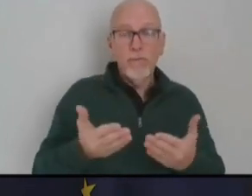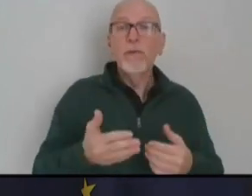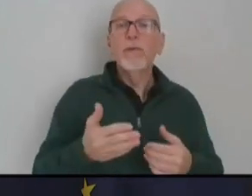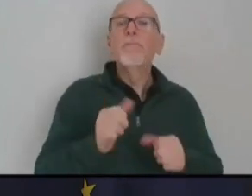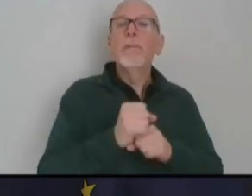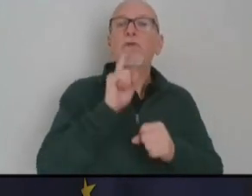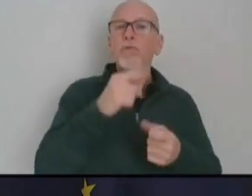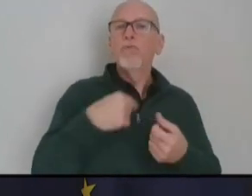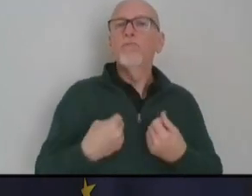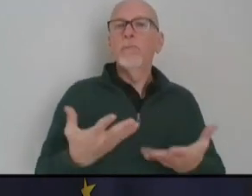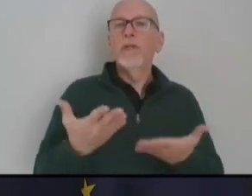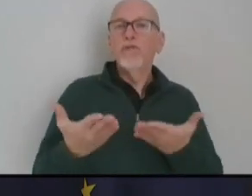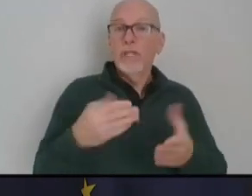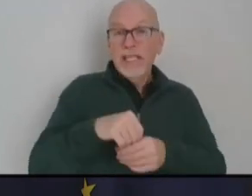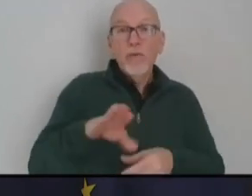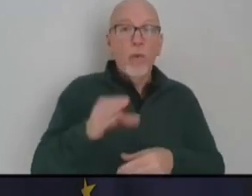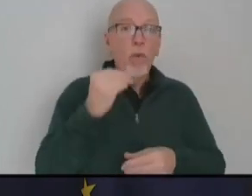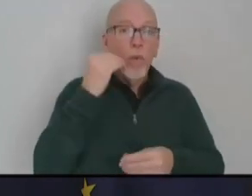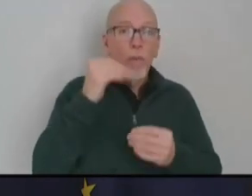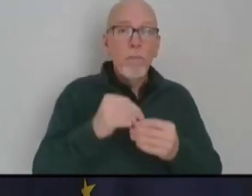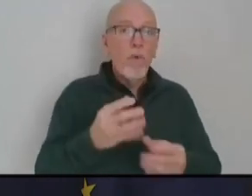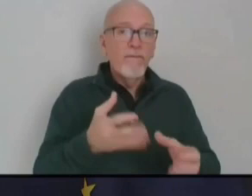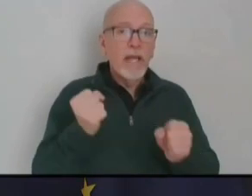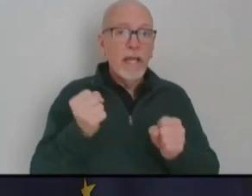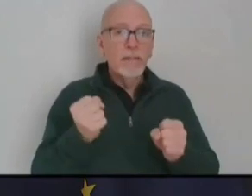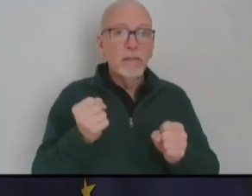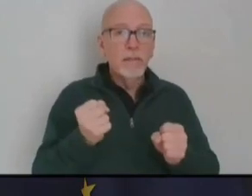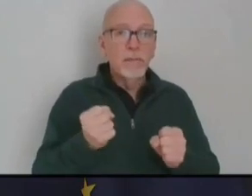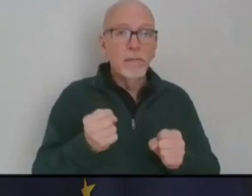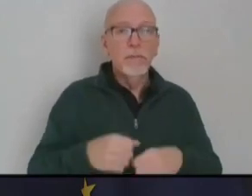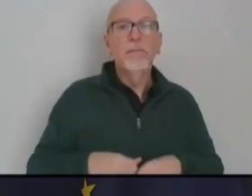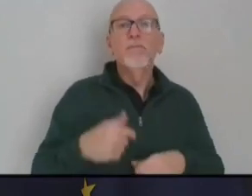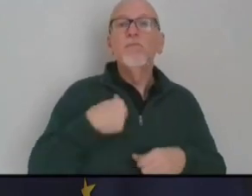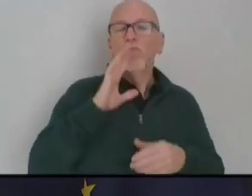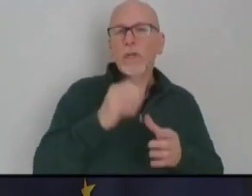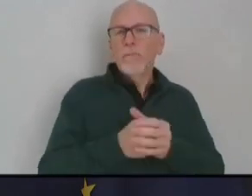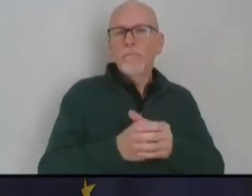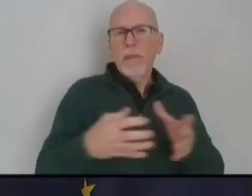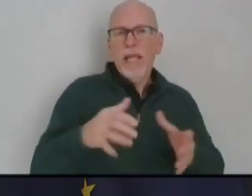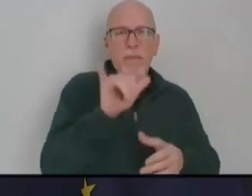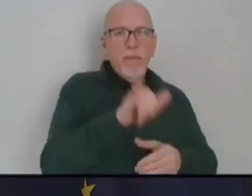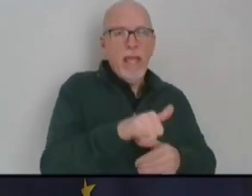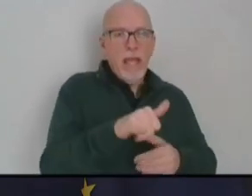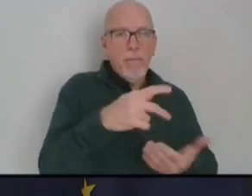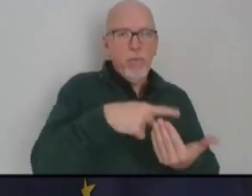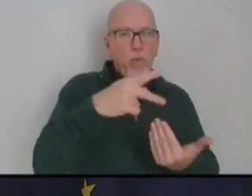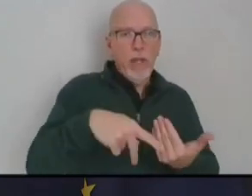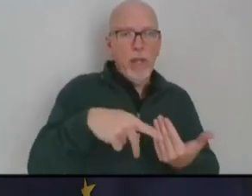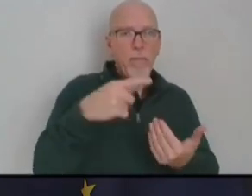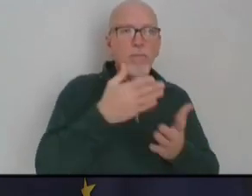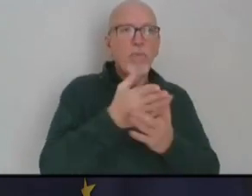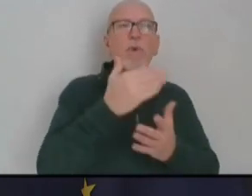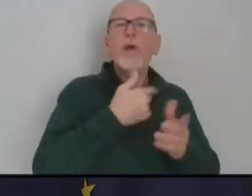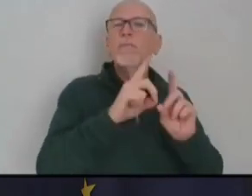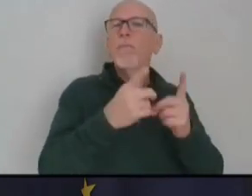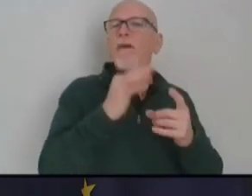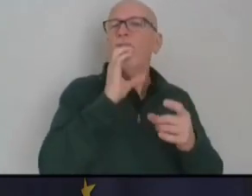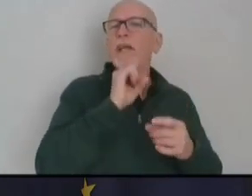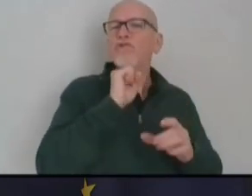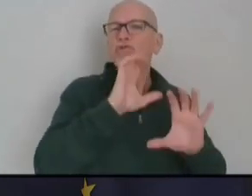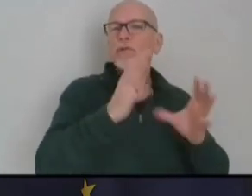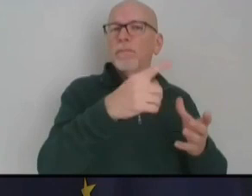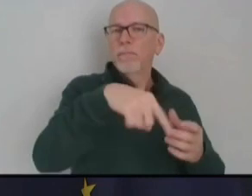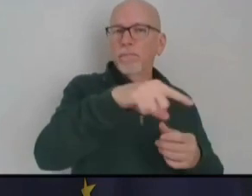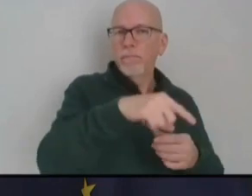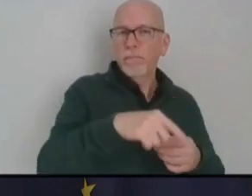services in their home faster. And so we're going to continue to expand that pilot through our Division of Aging. And we would